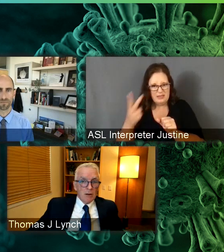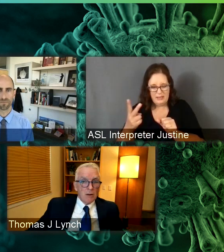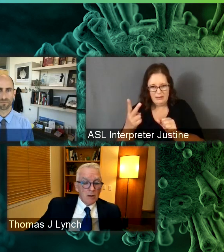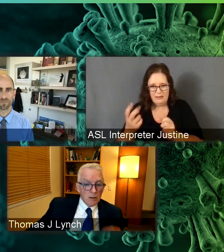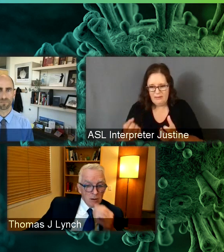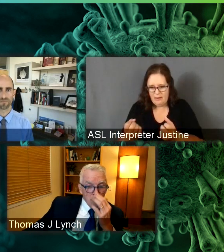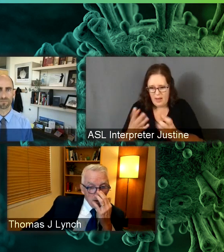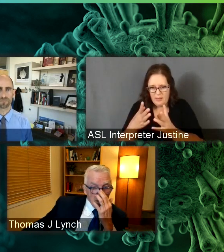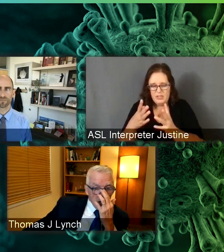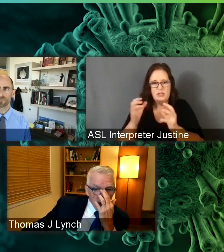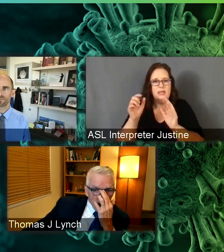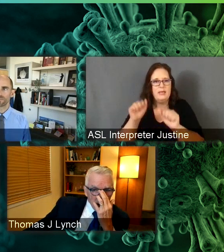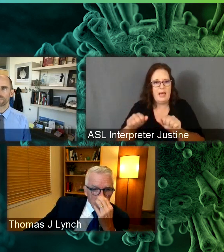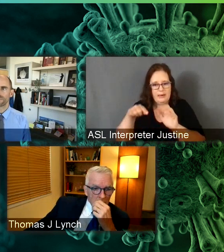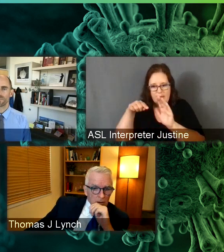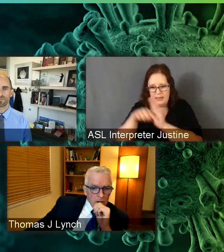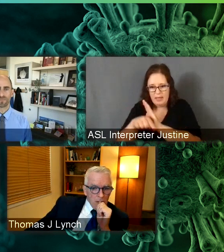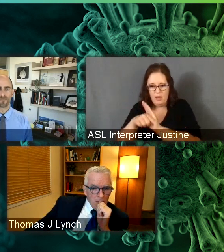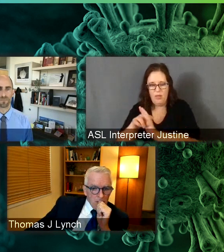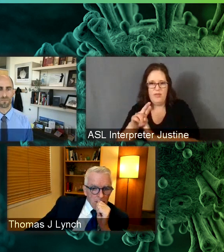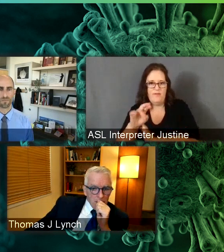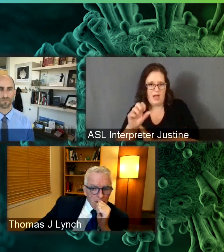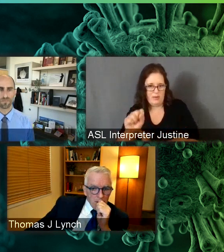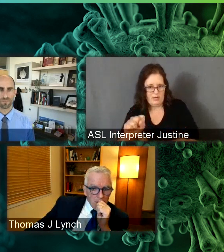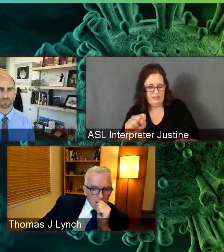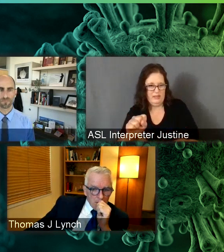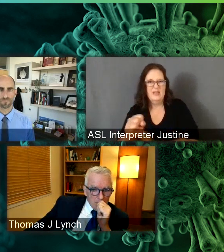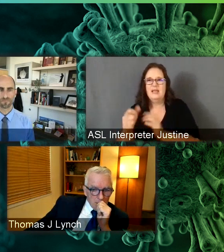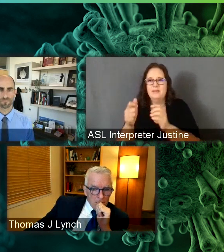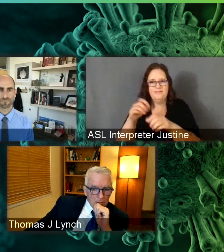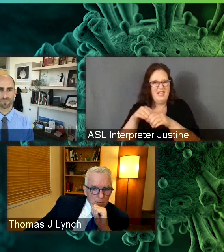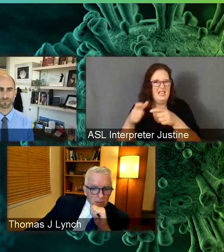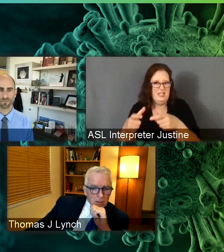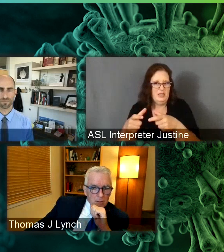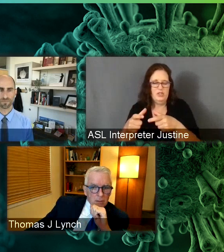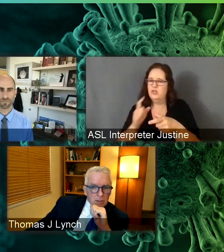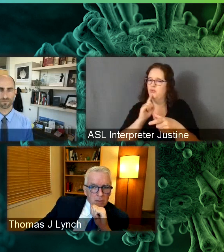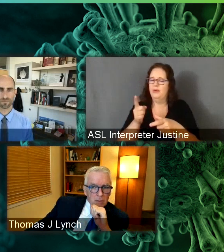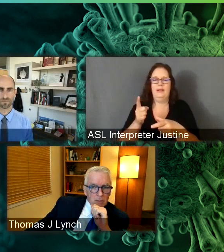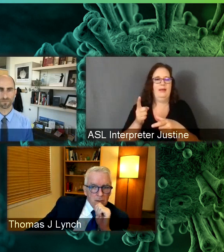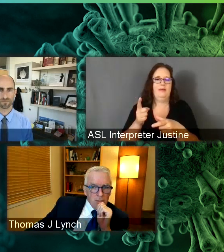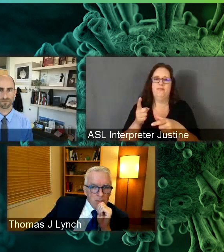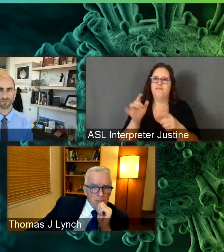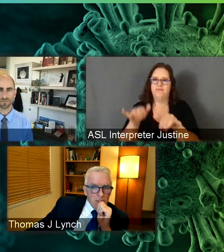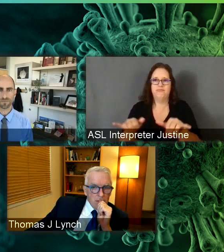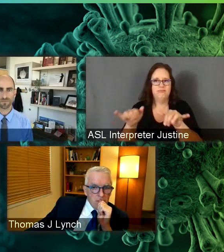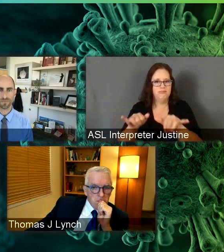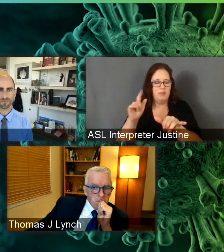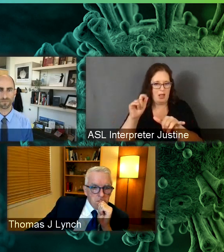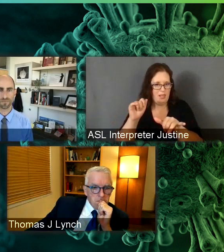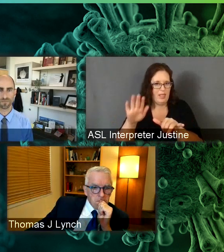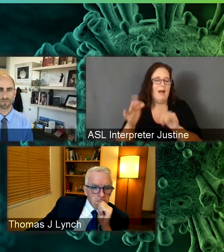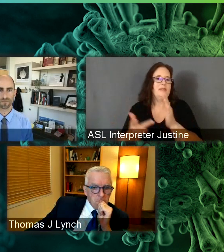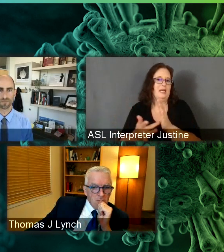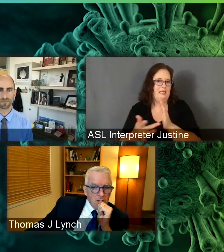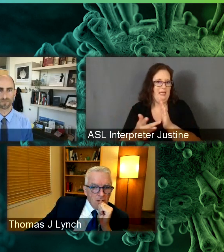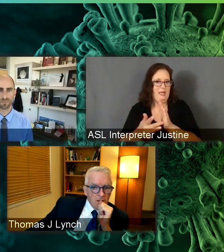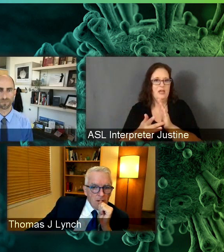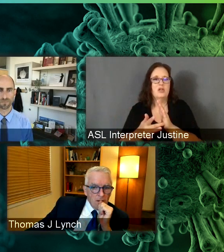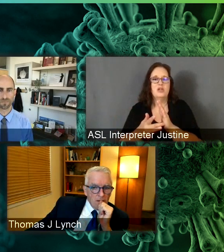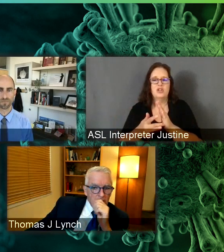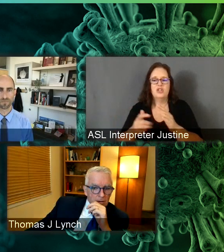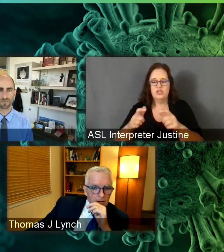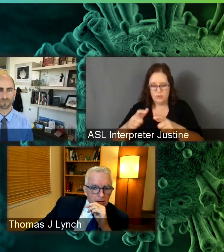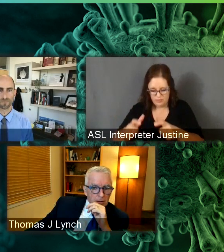it in a in a dish. And so very classic lab technique to see how how effective your your antibodies are. That seems to